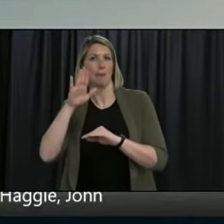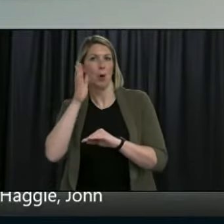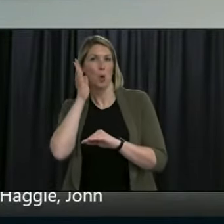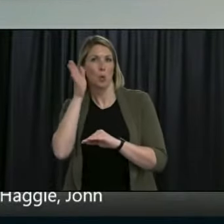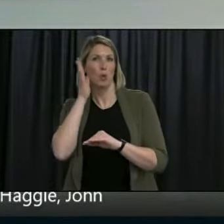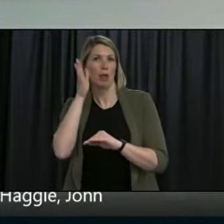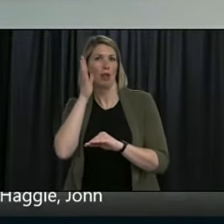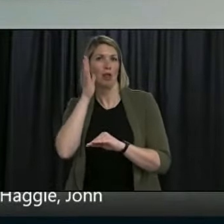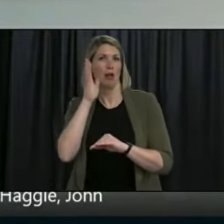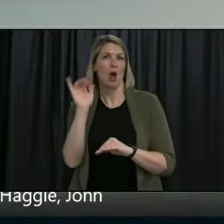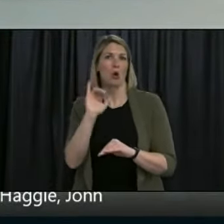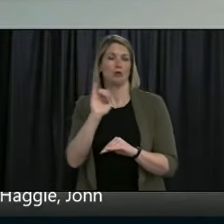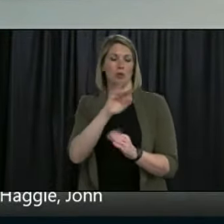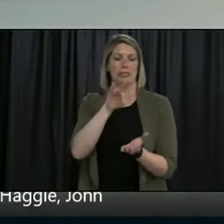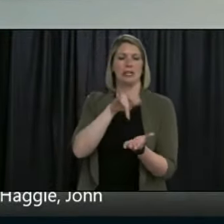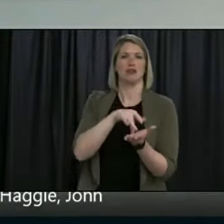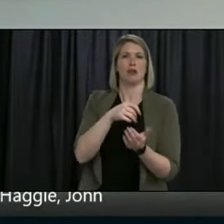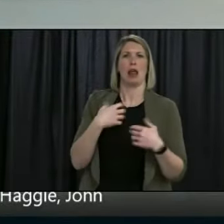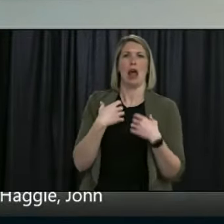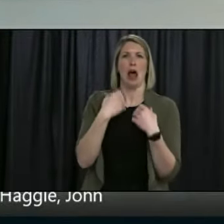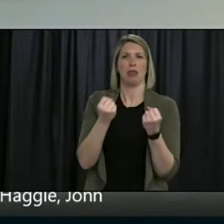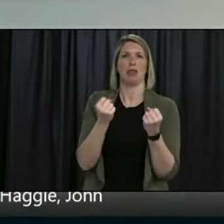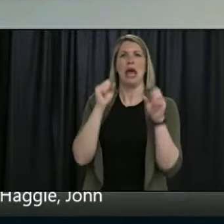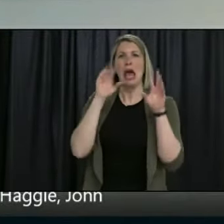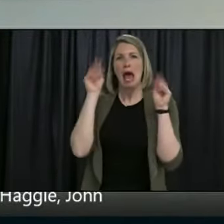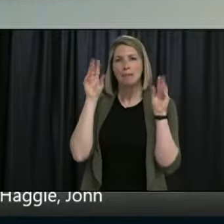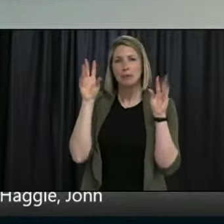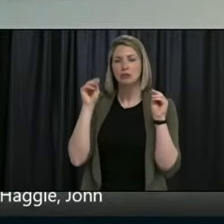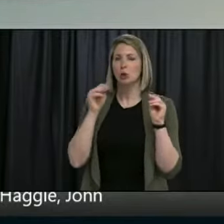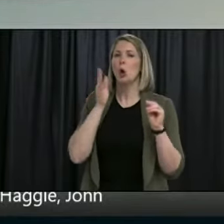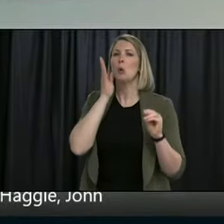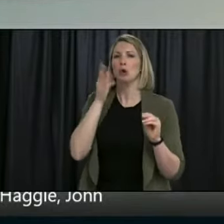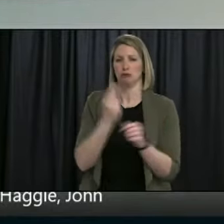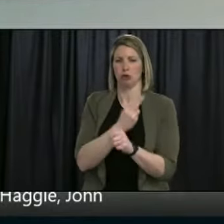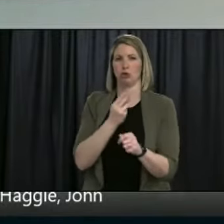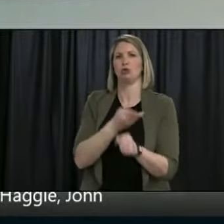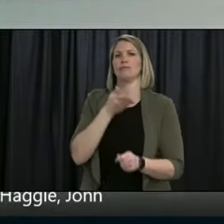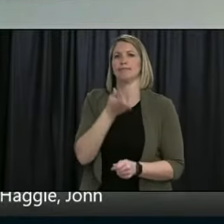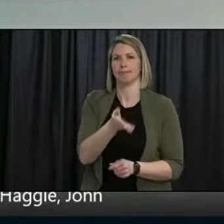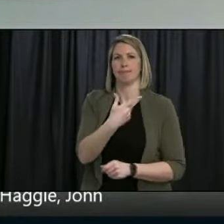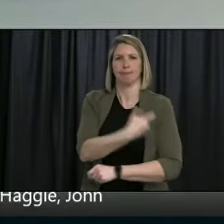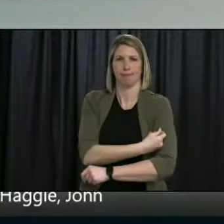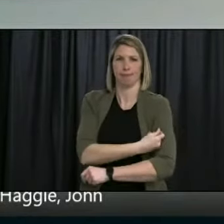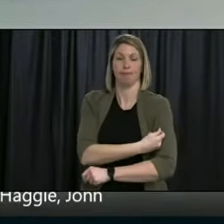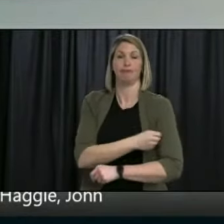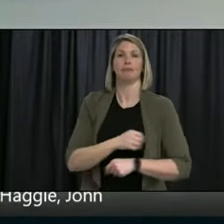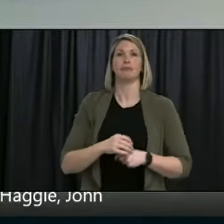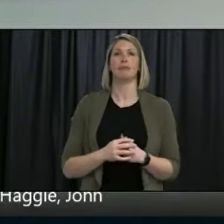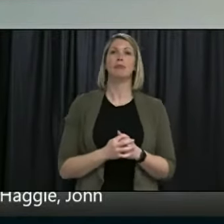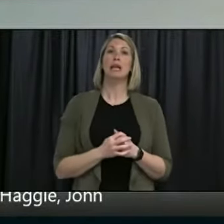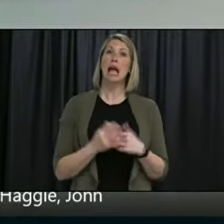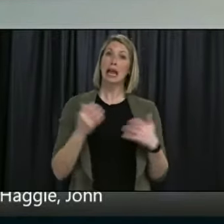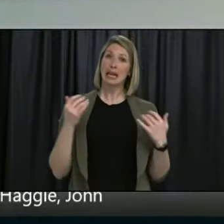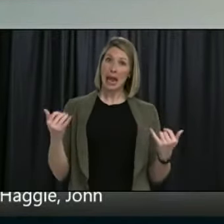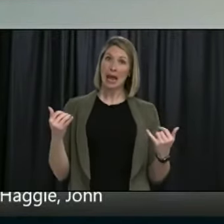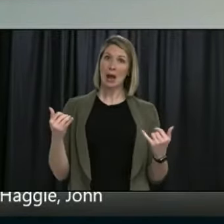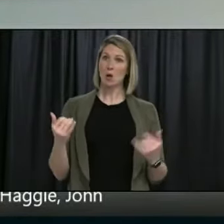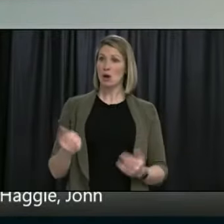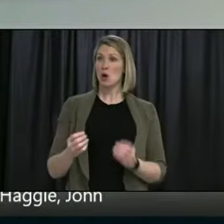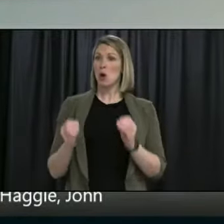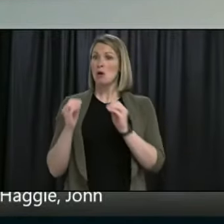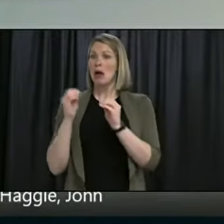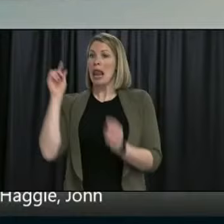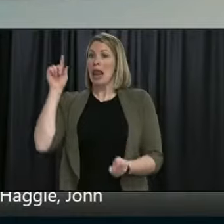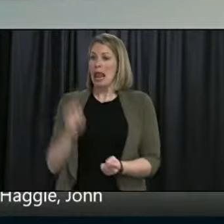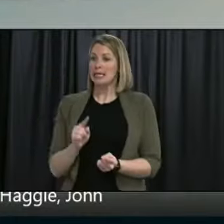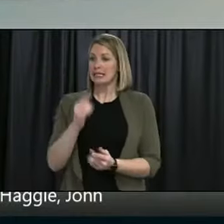folk become protected, and as the incidence of active cases goes down, I